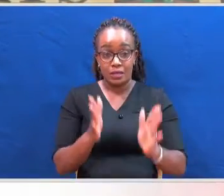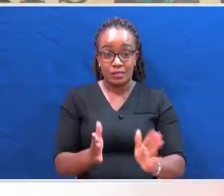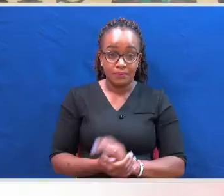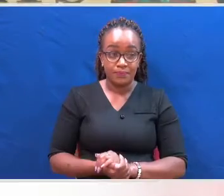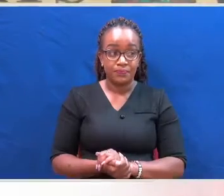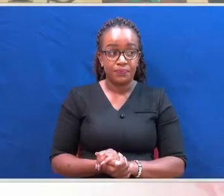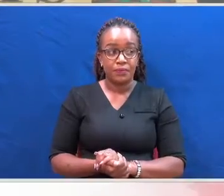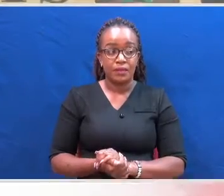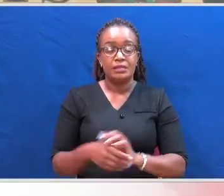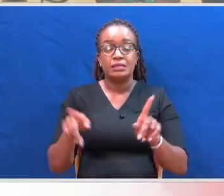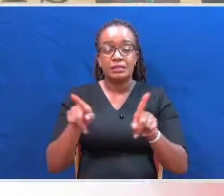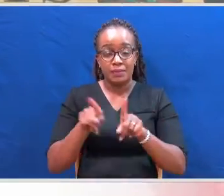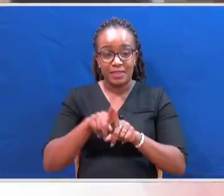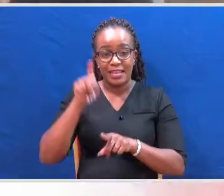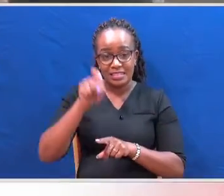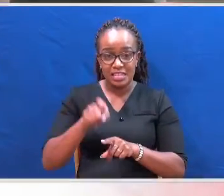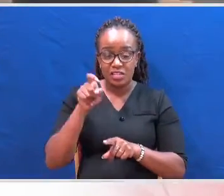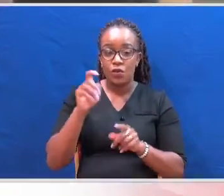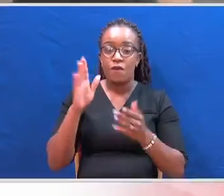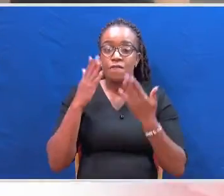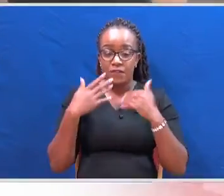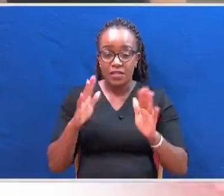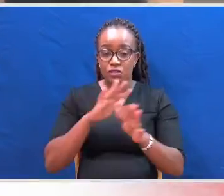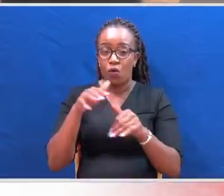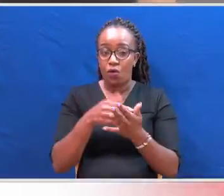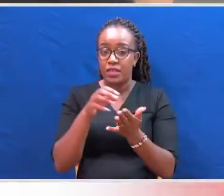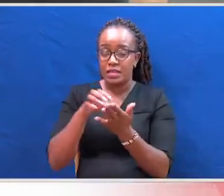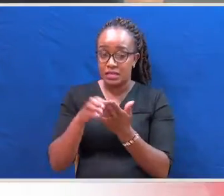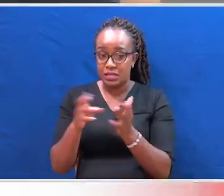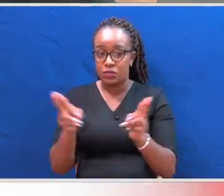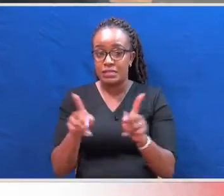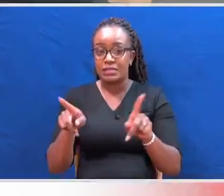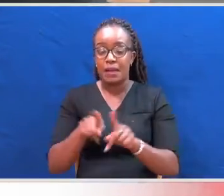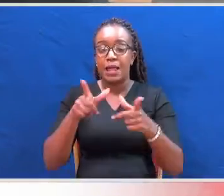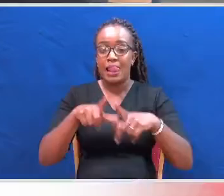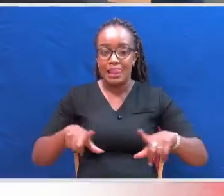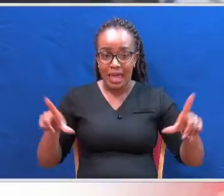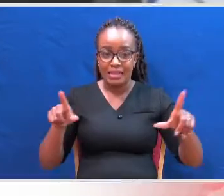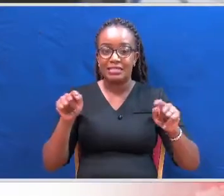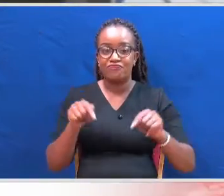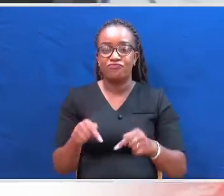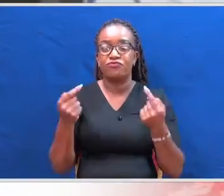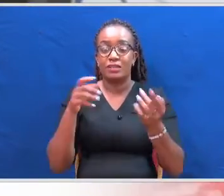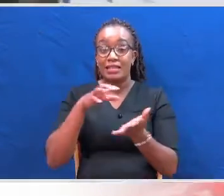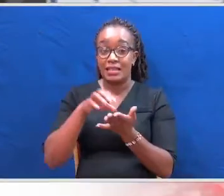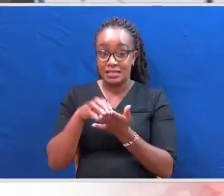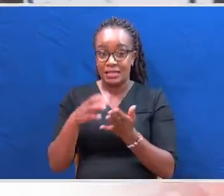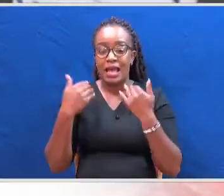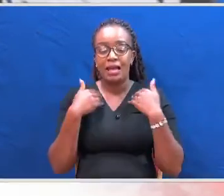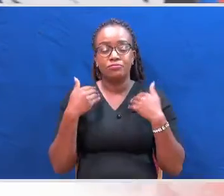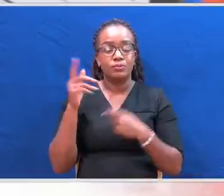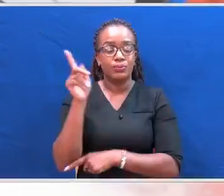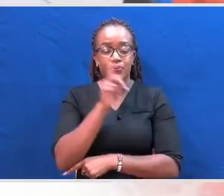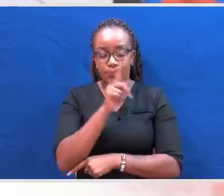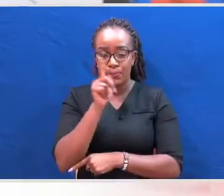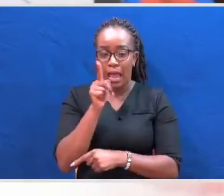away with within the shortest time possible. However, land dispute and corruption cases have been notorious in piling up